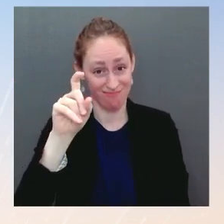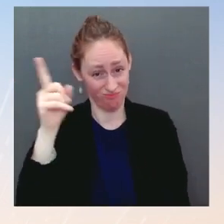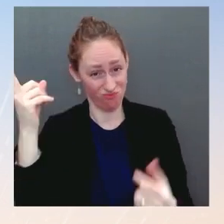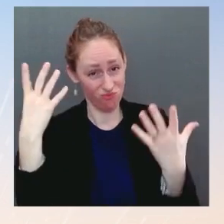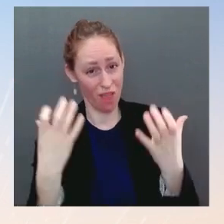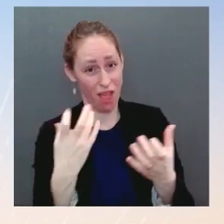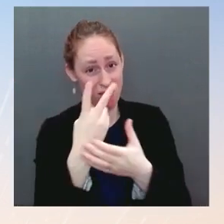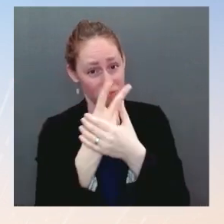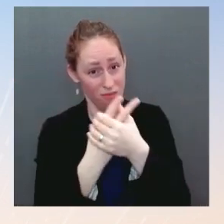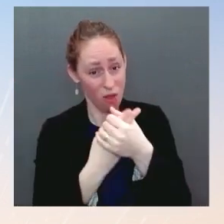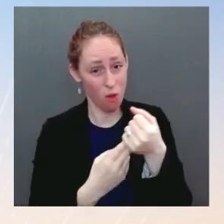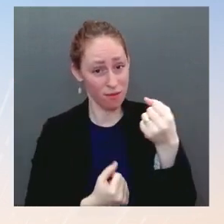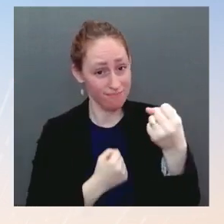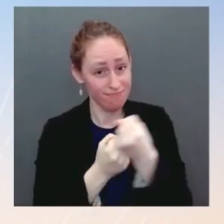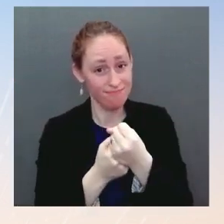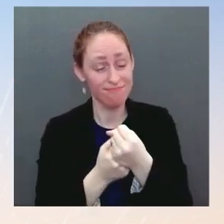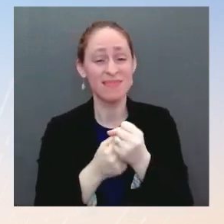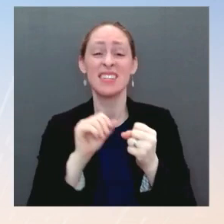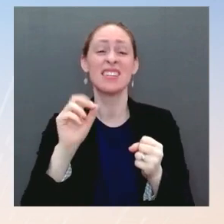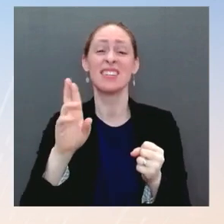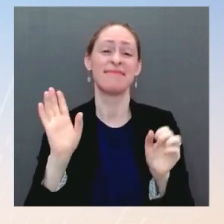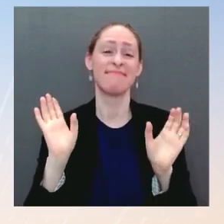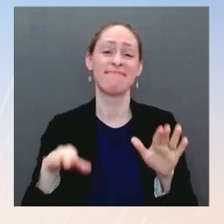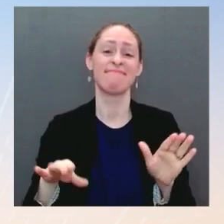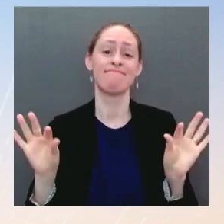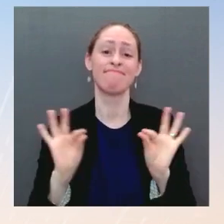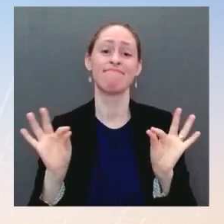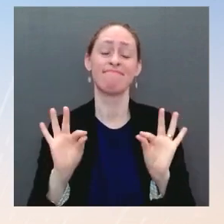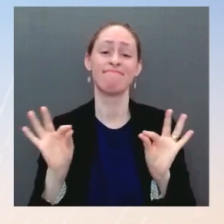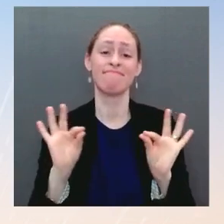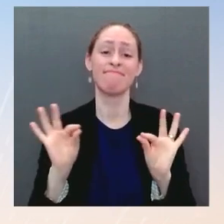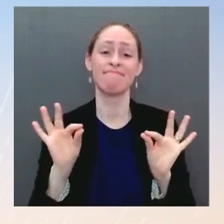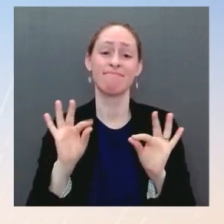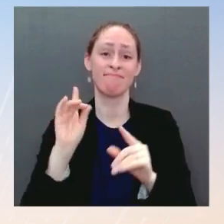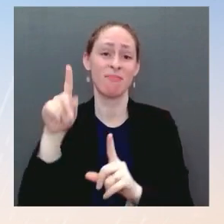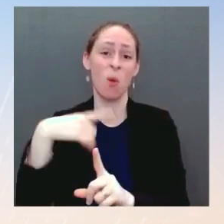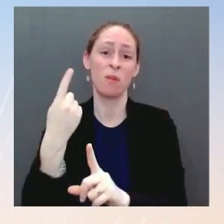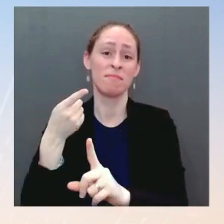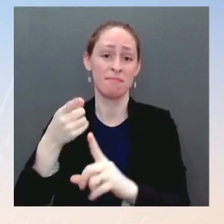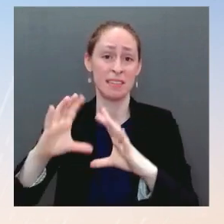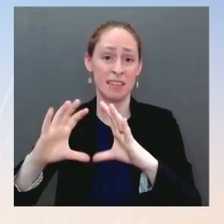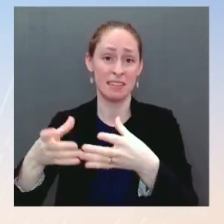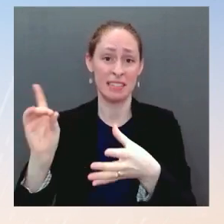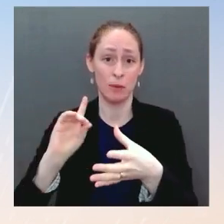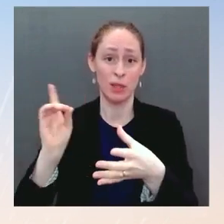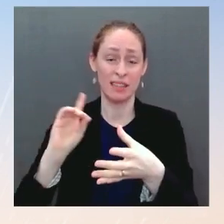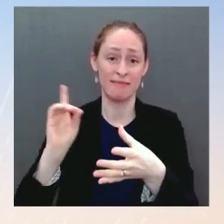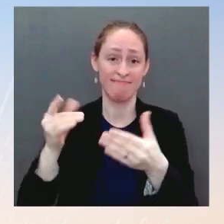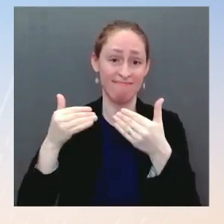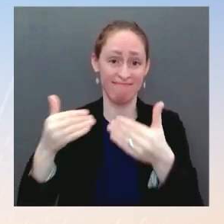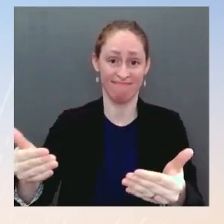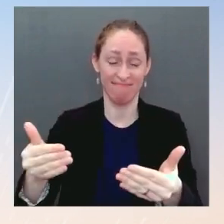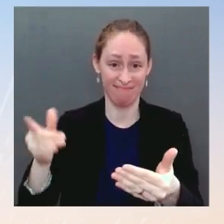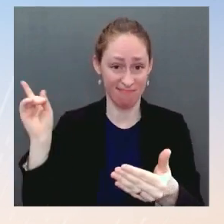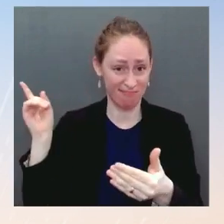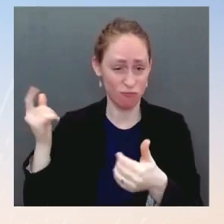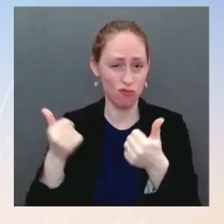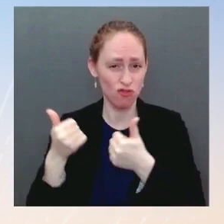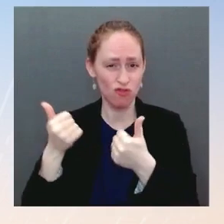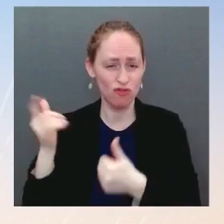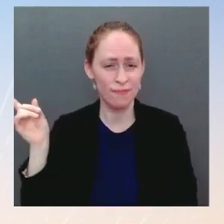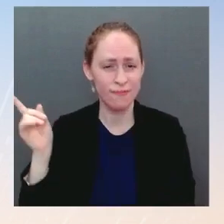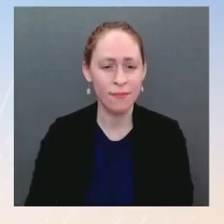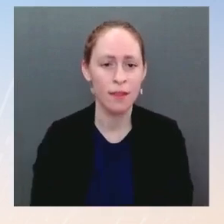confirmation vote? Ms. Well, Darlene, as you heard the President say directly, he's going to work in good faith with senators of both parties. And there are